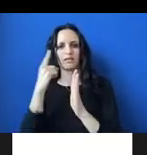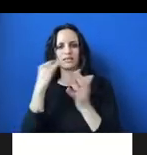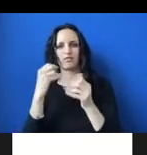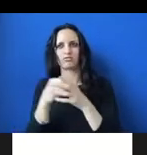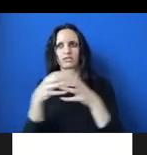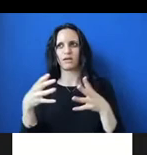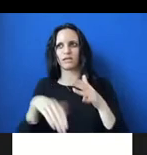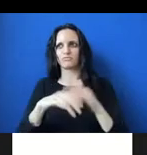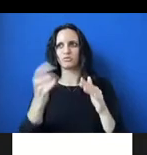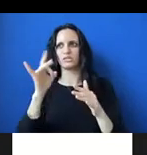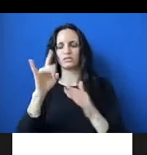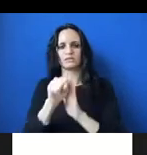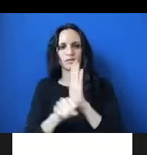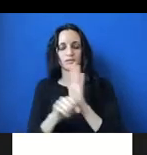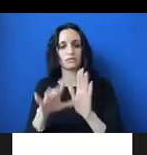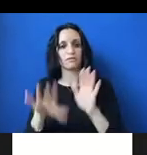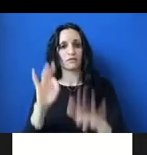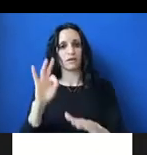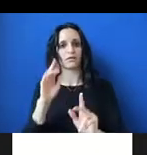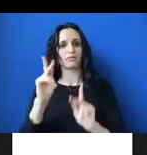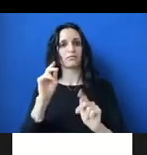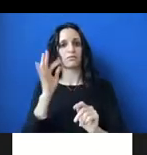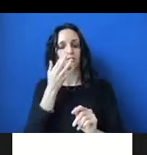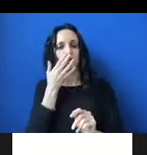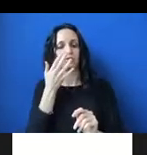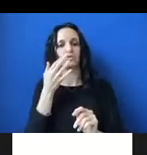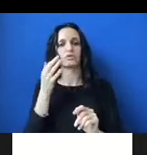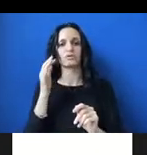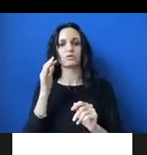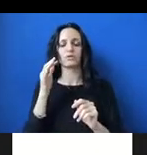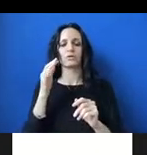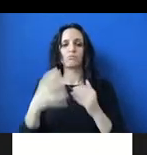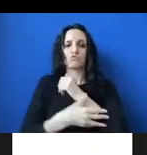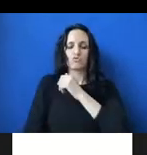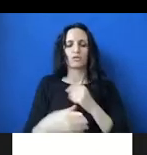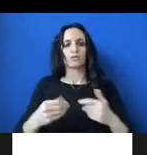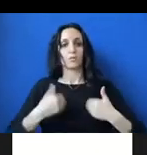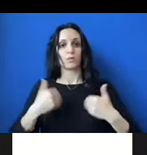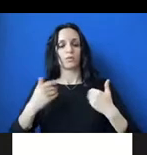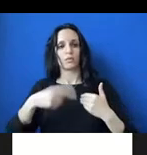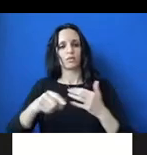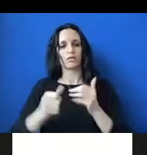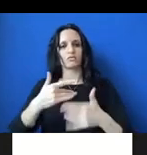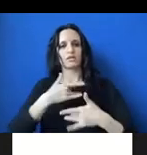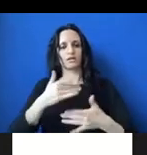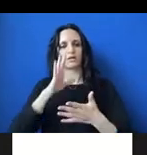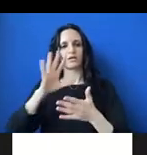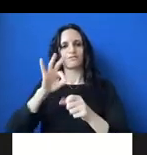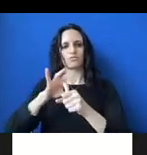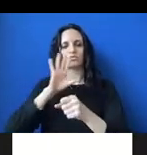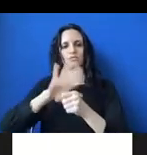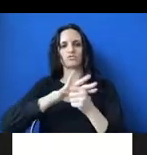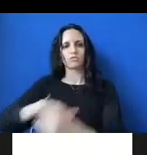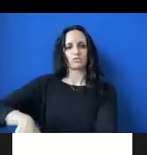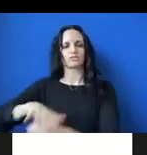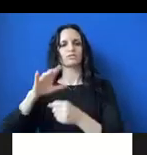found that people of color, the poor, and the youth are those most likely to have their votes suppressed and those most